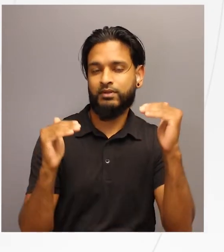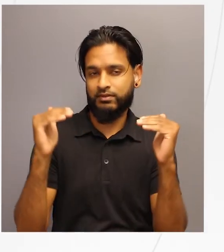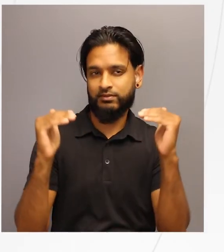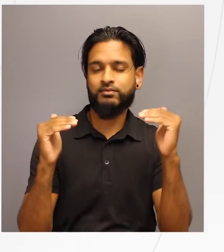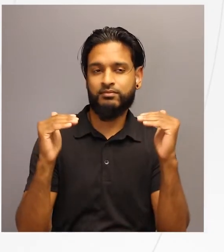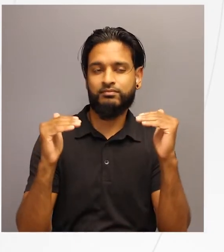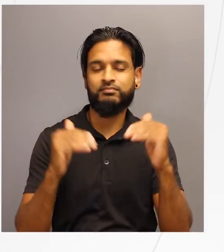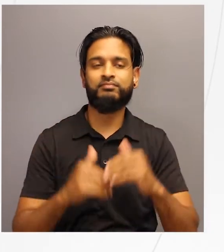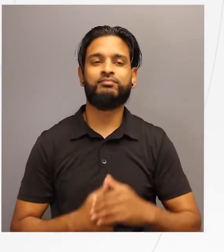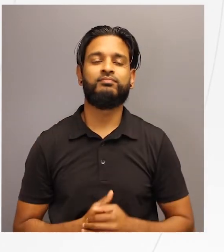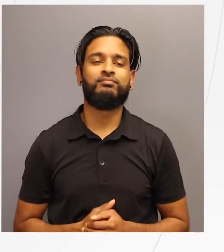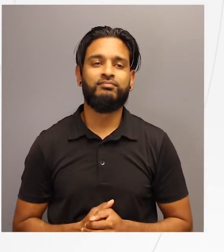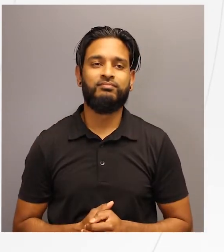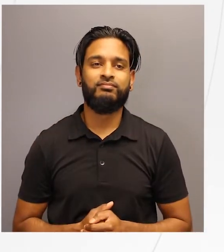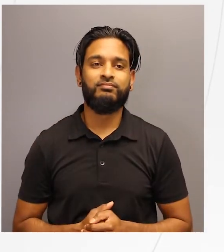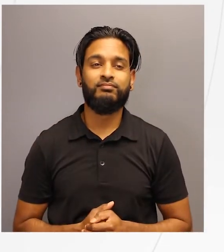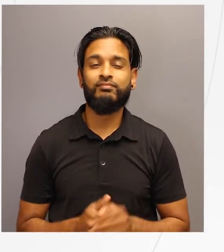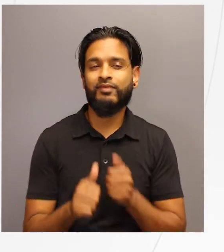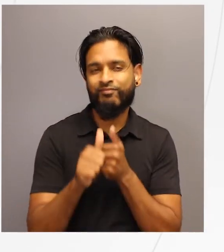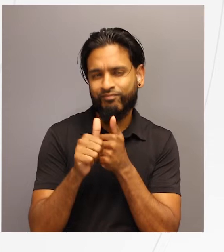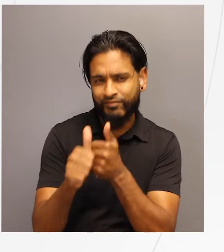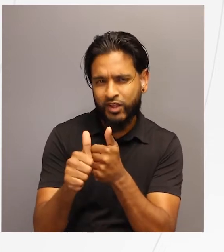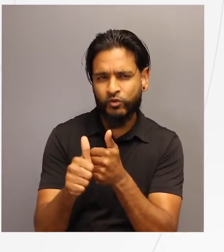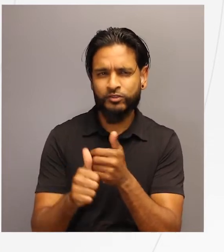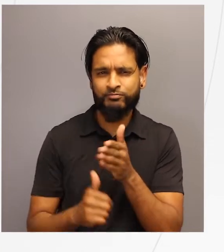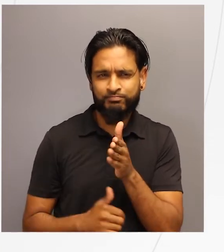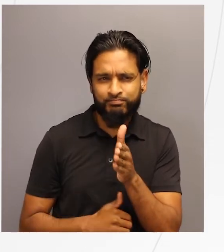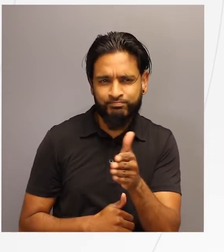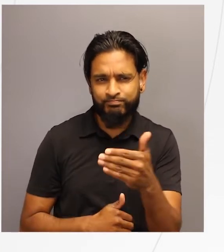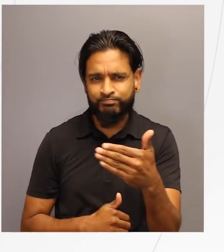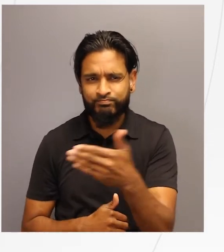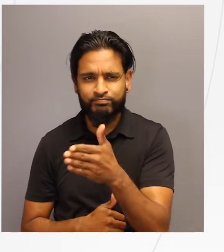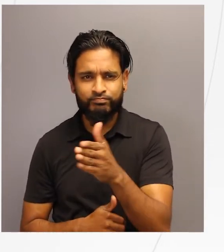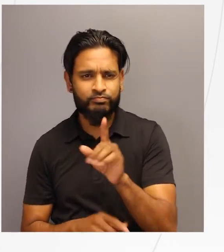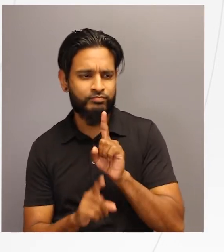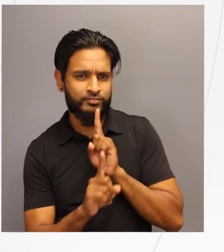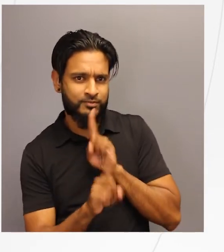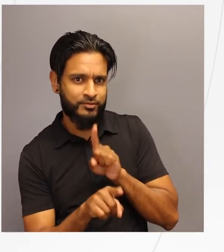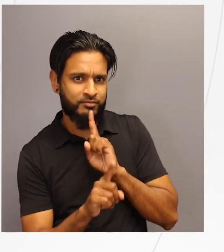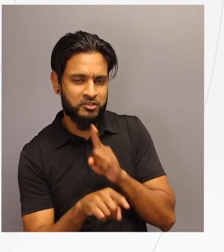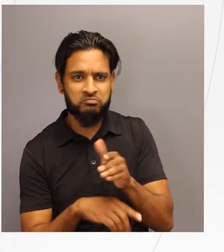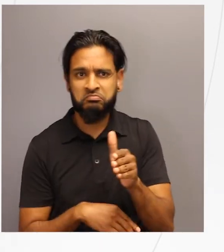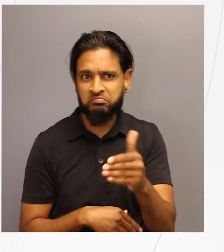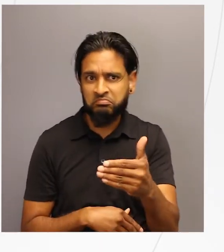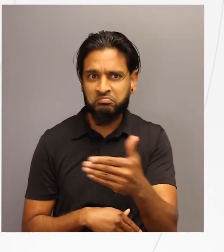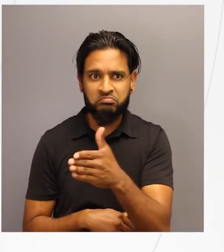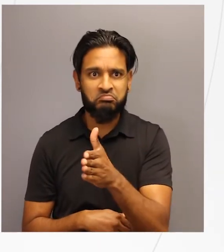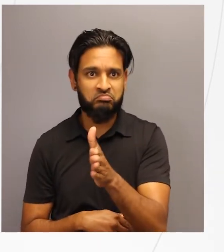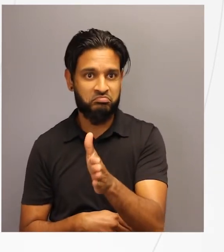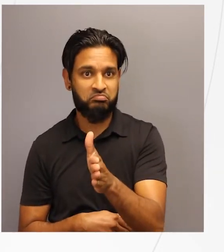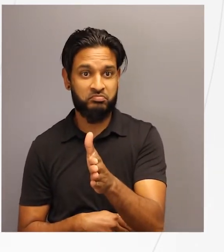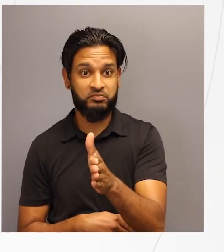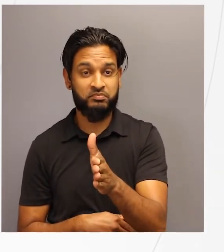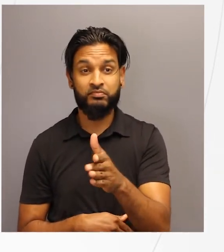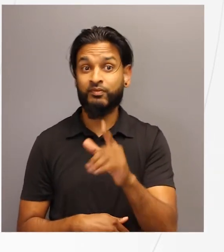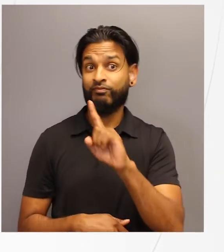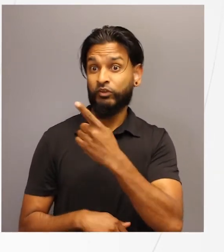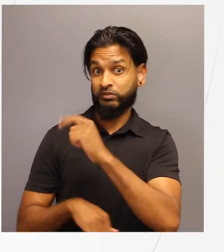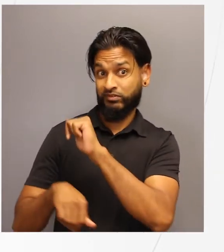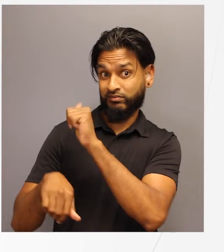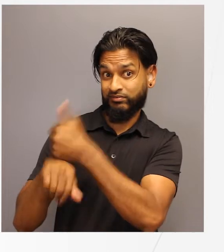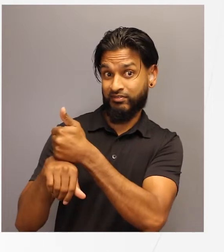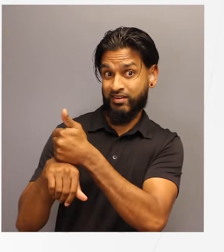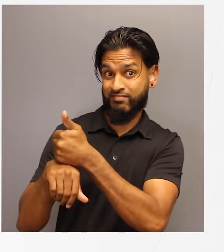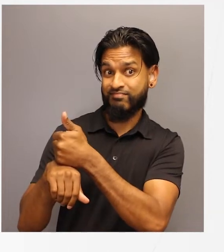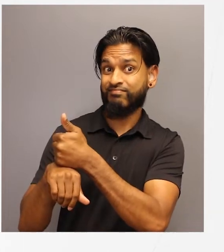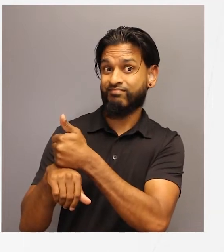The rover students will proceed along the course following the rover driver's verbal commands. The commands cannot be changed from the original commands